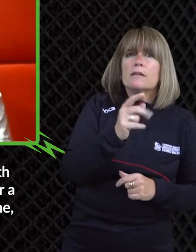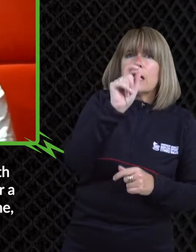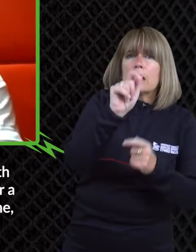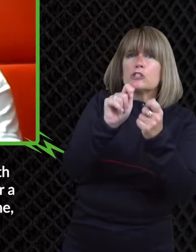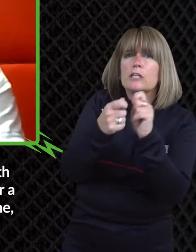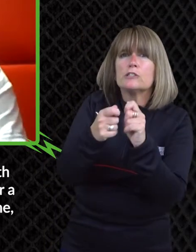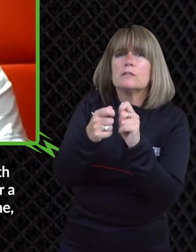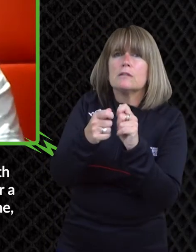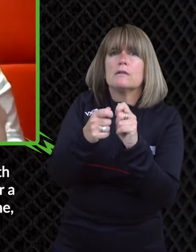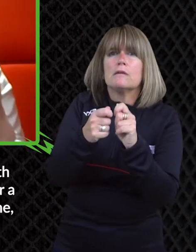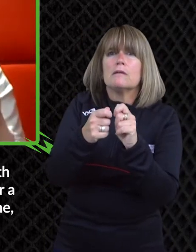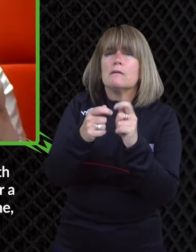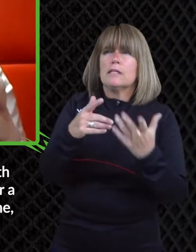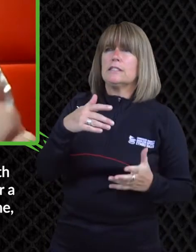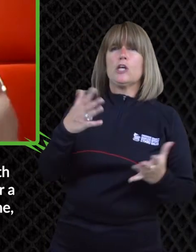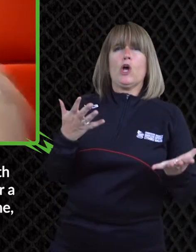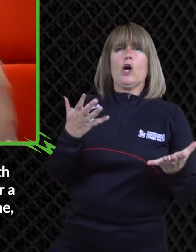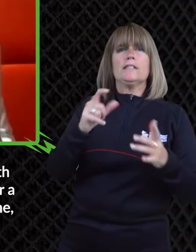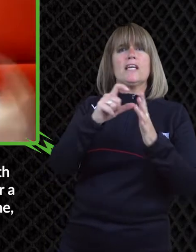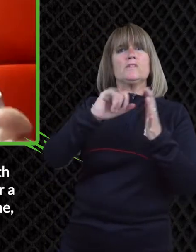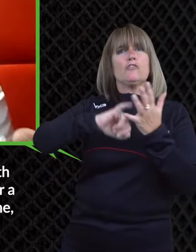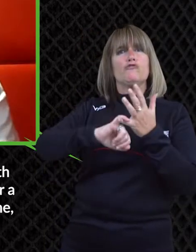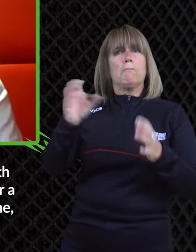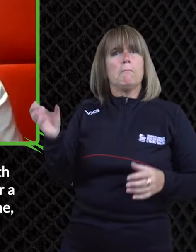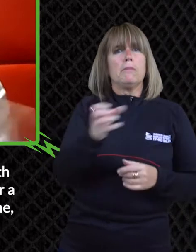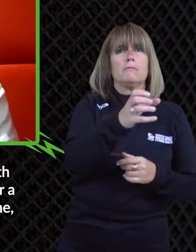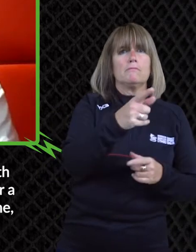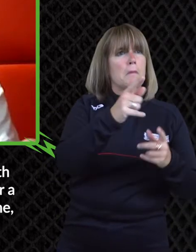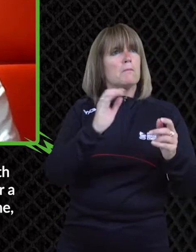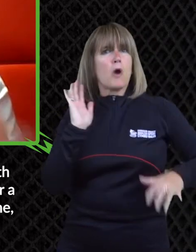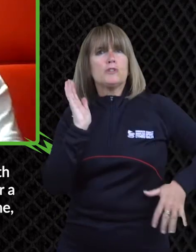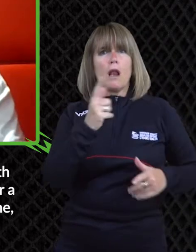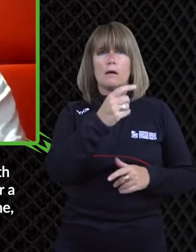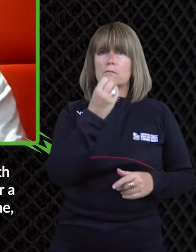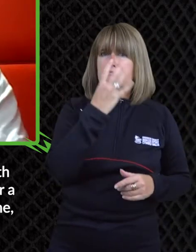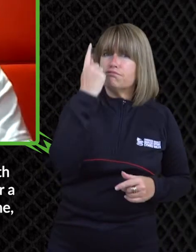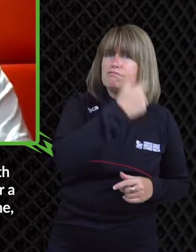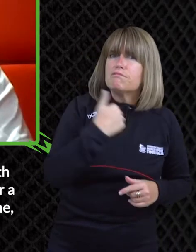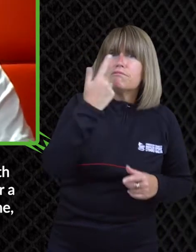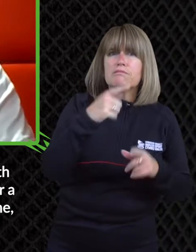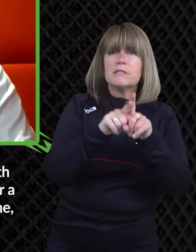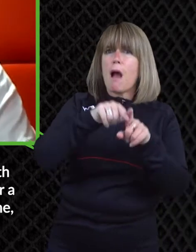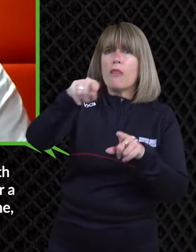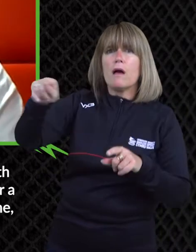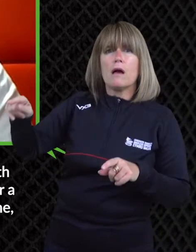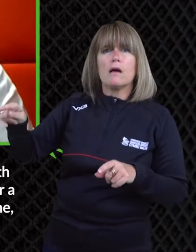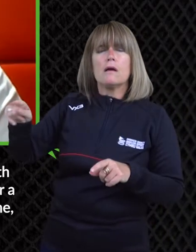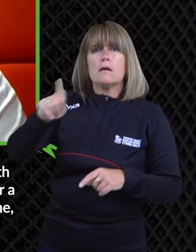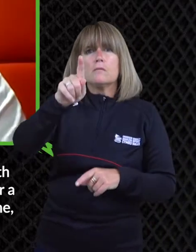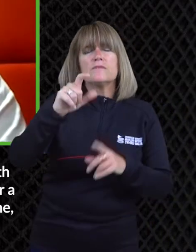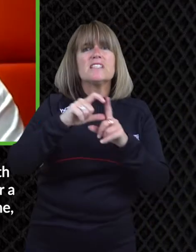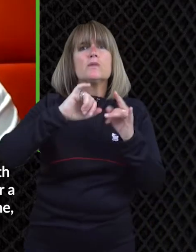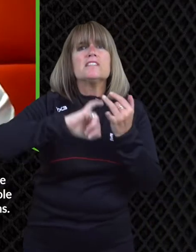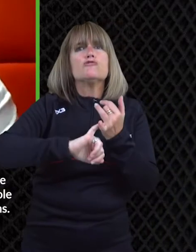adidas pay off with that for a little change again very little change it doesn't hurt to get a model with um down